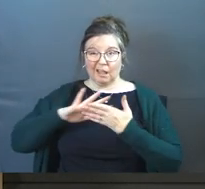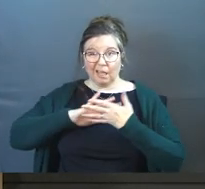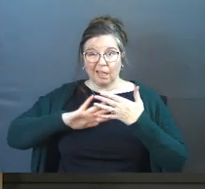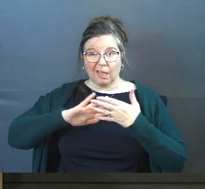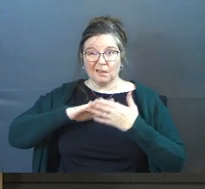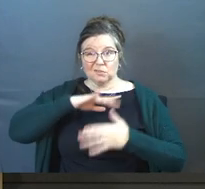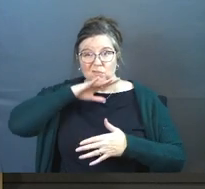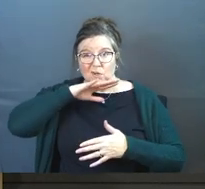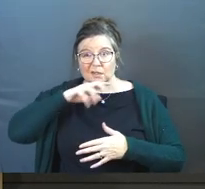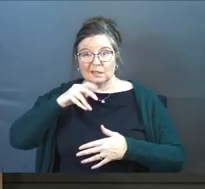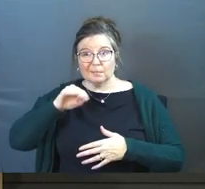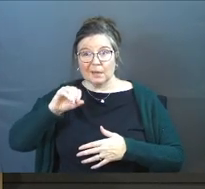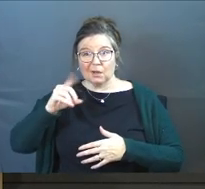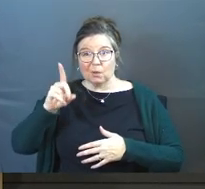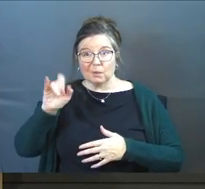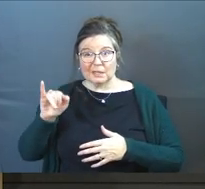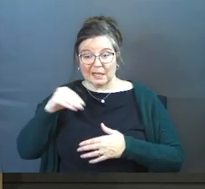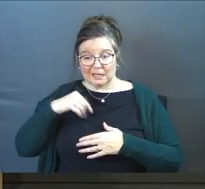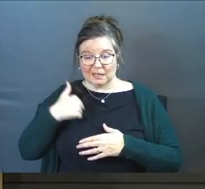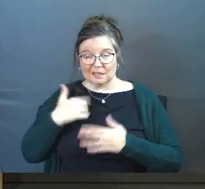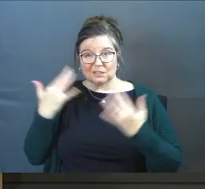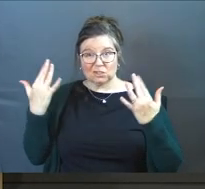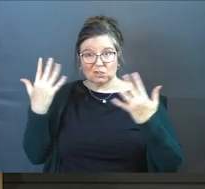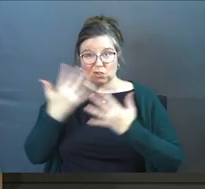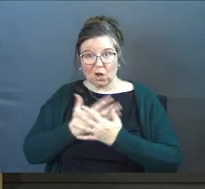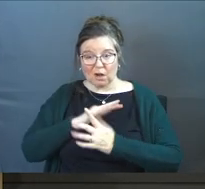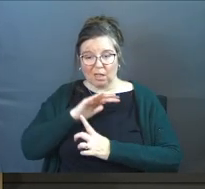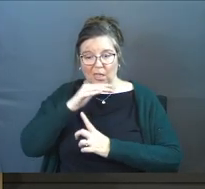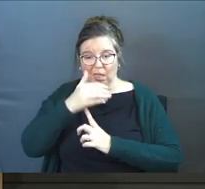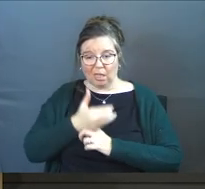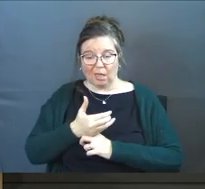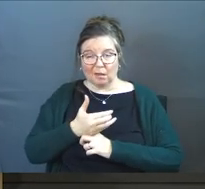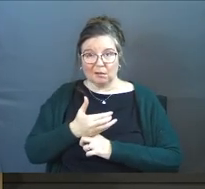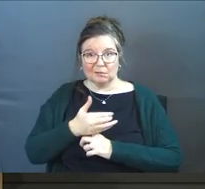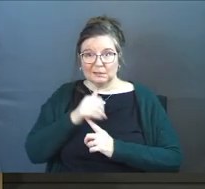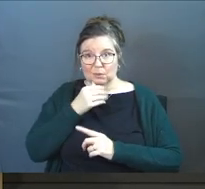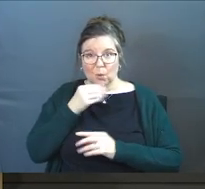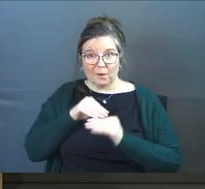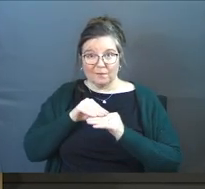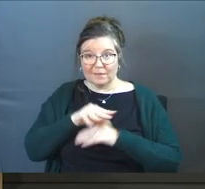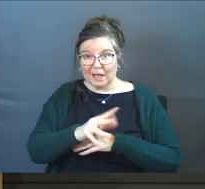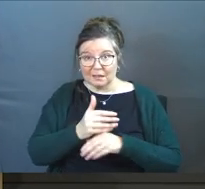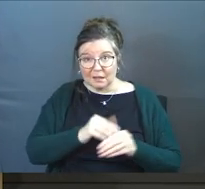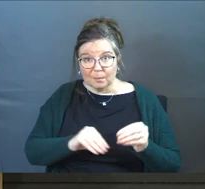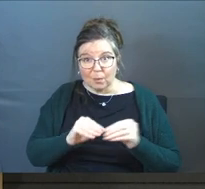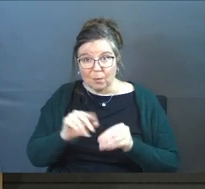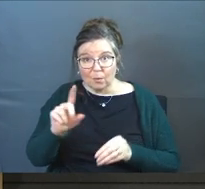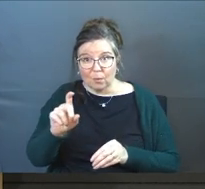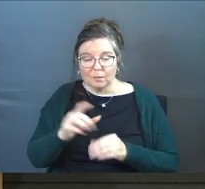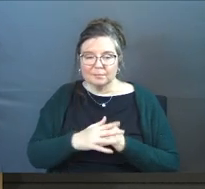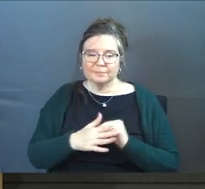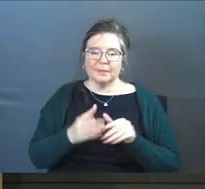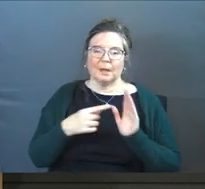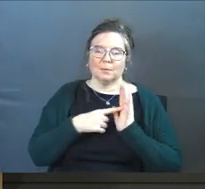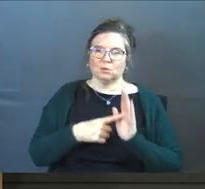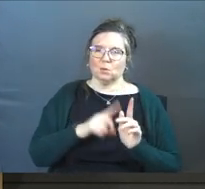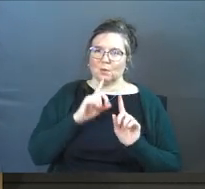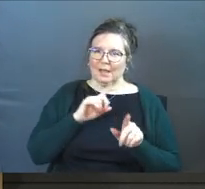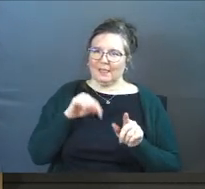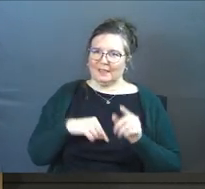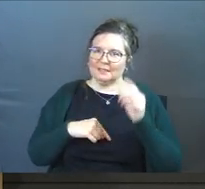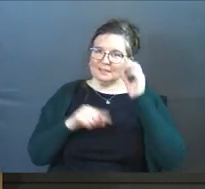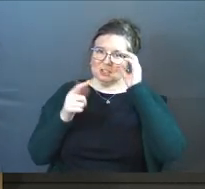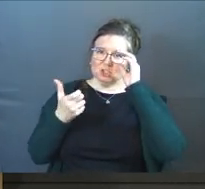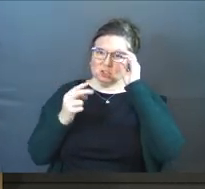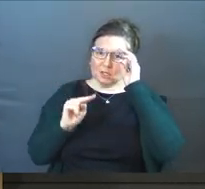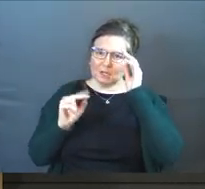Did it darken it so much that it would make it make no effect? So I'm going show you the answer to this.